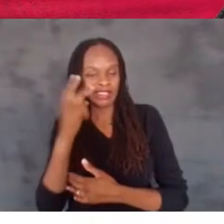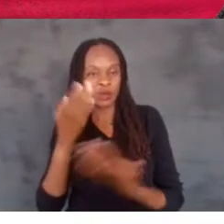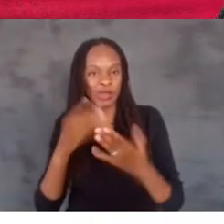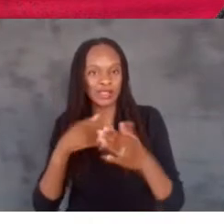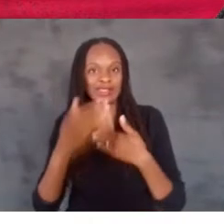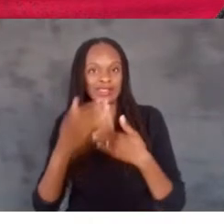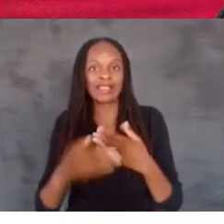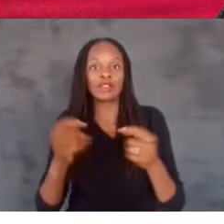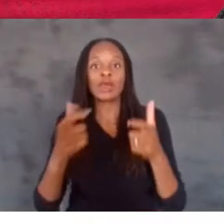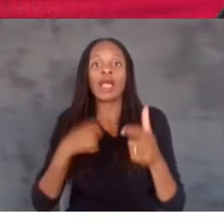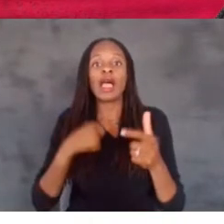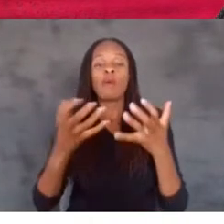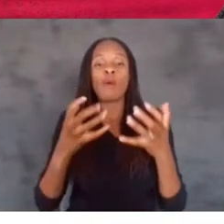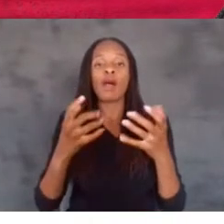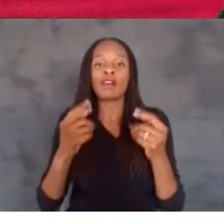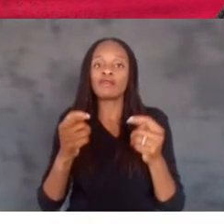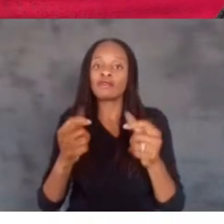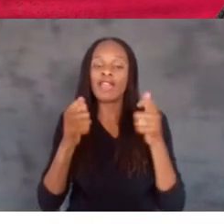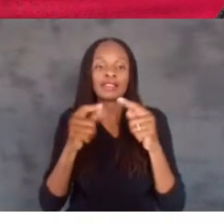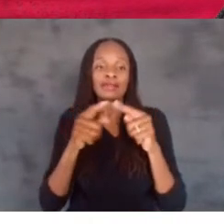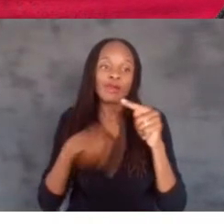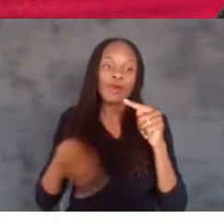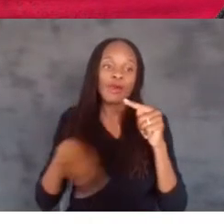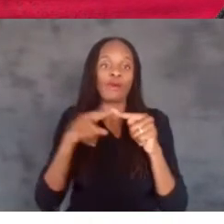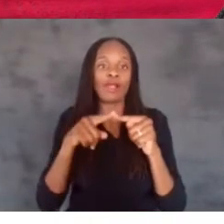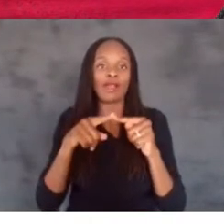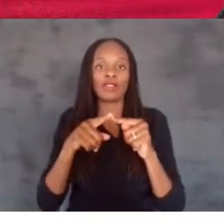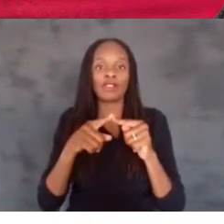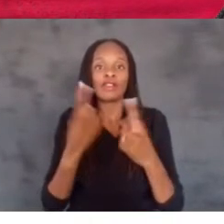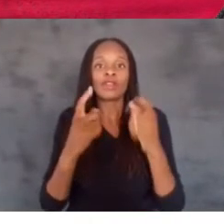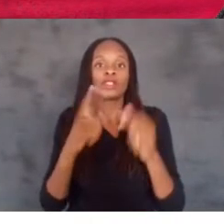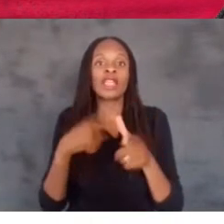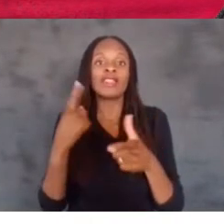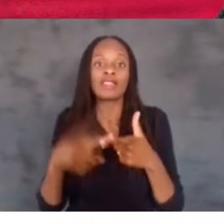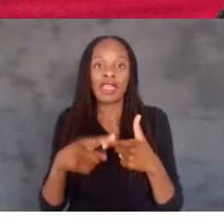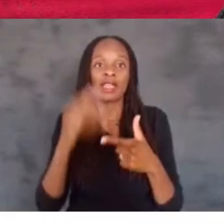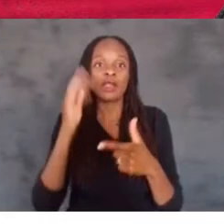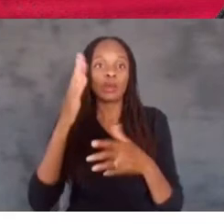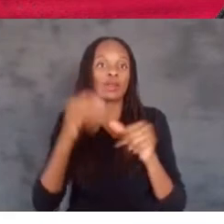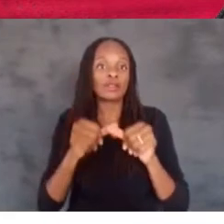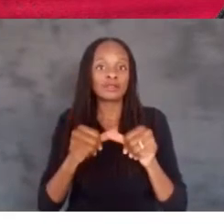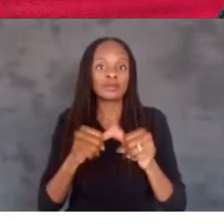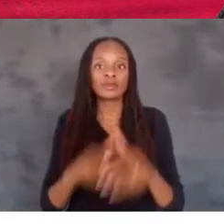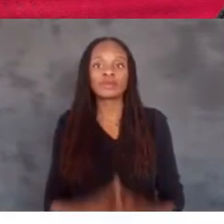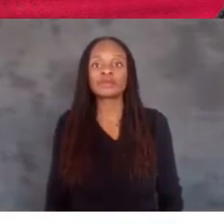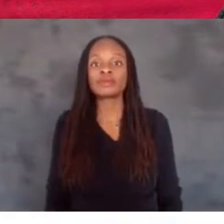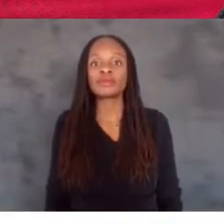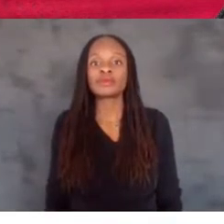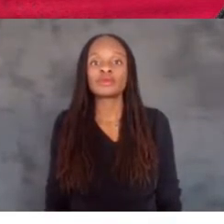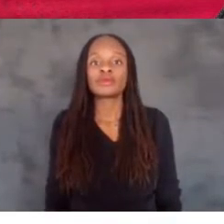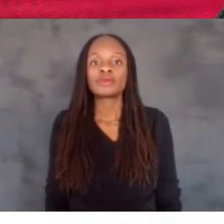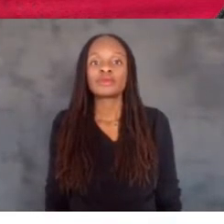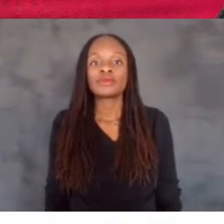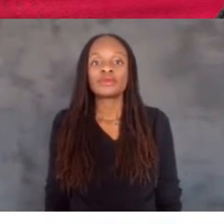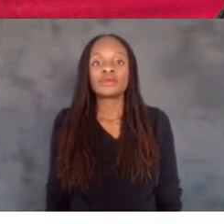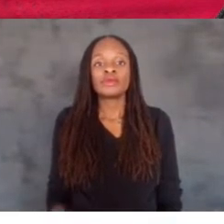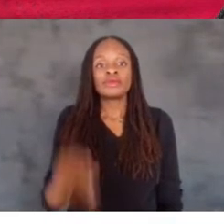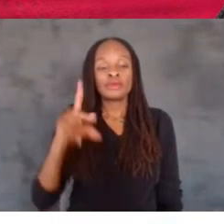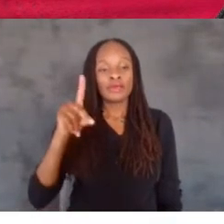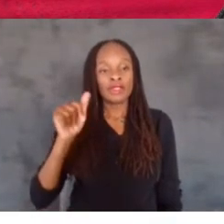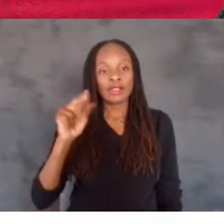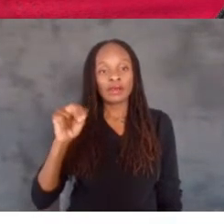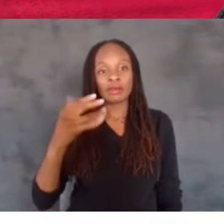I'd like a speed round of questions. And then we're going to keep it going. But, you know, Poncho and Emily,